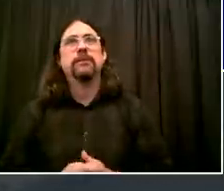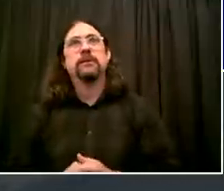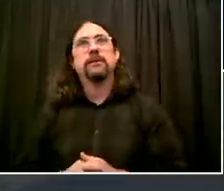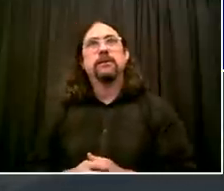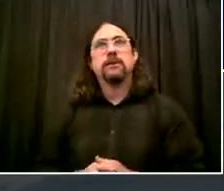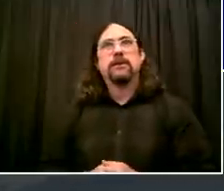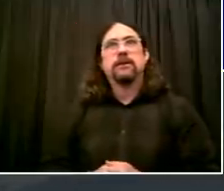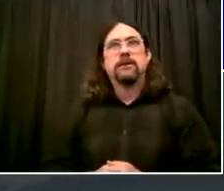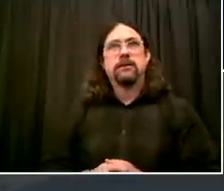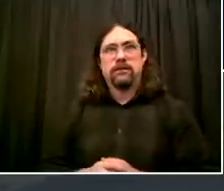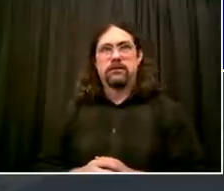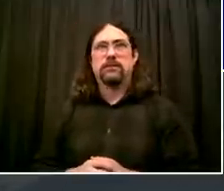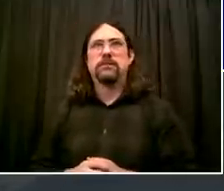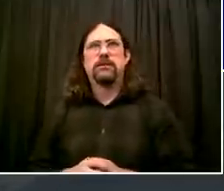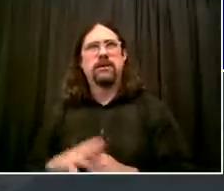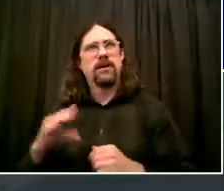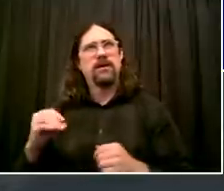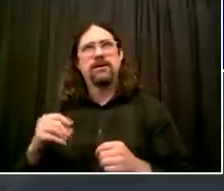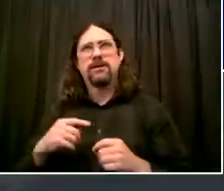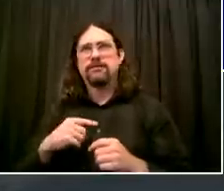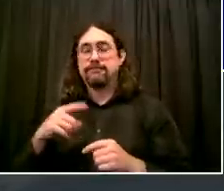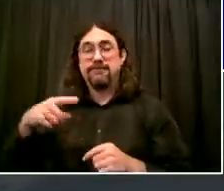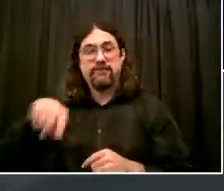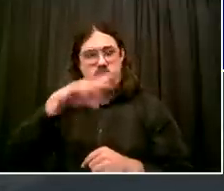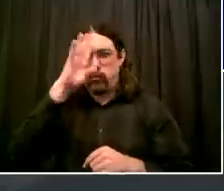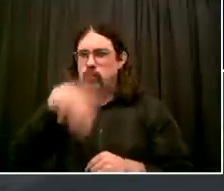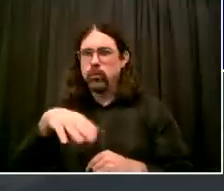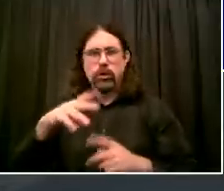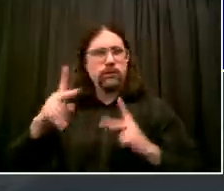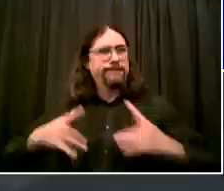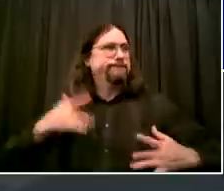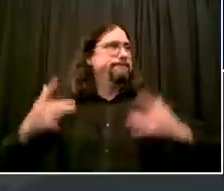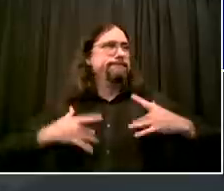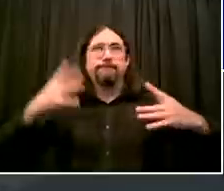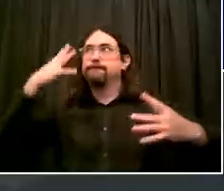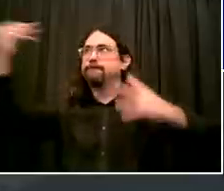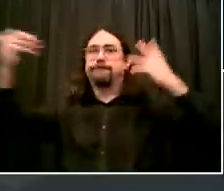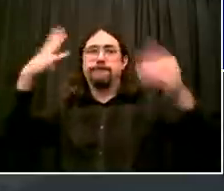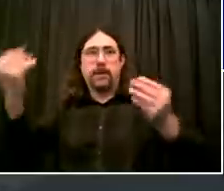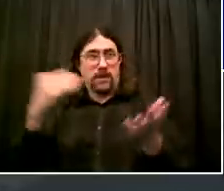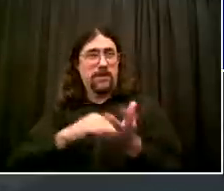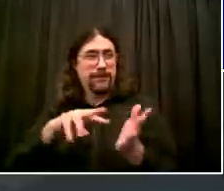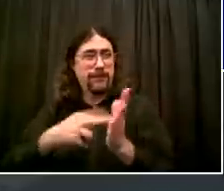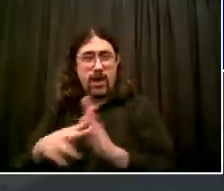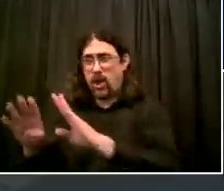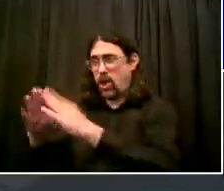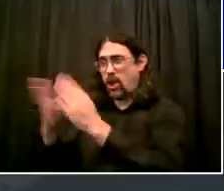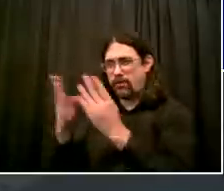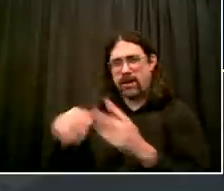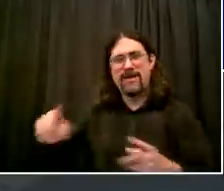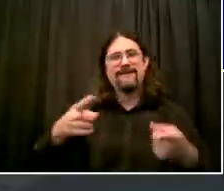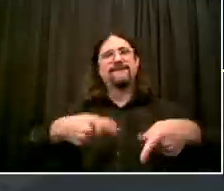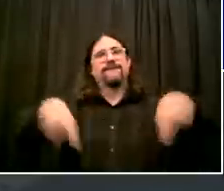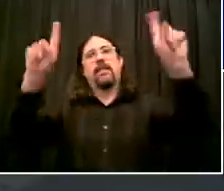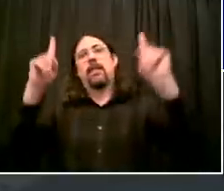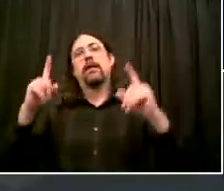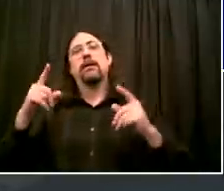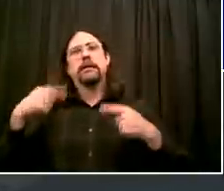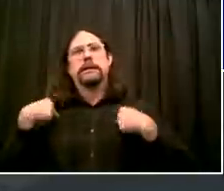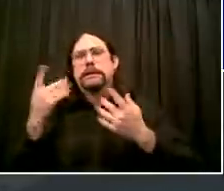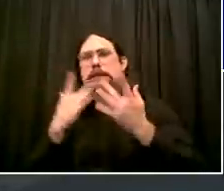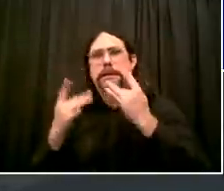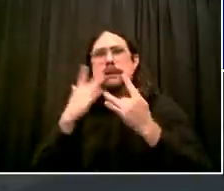will have their jobs preserved through this initiative. These are huge numbers, numbers, and it says so much about the future of the city,